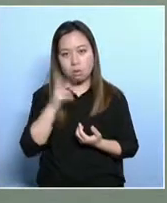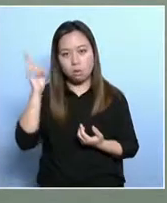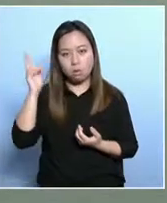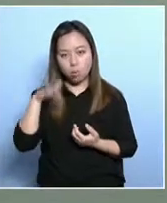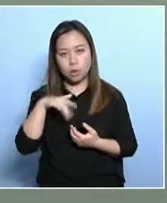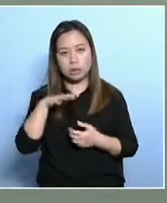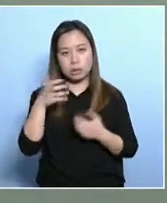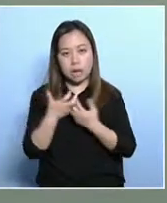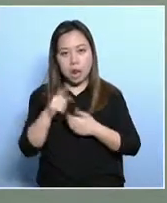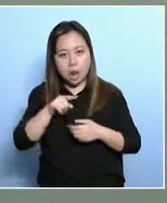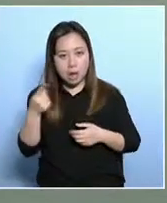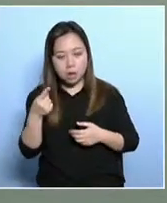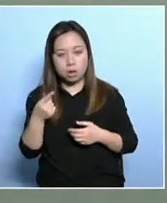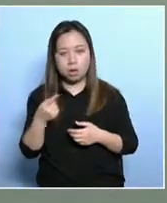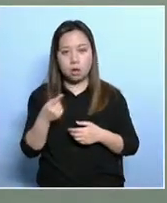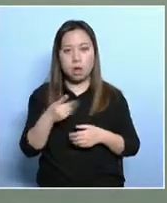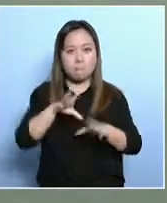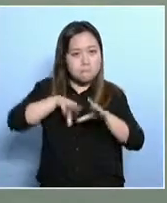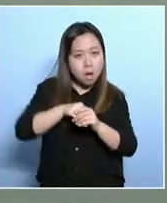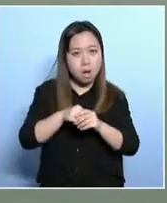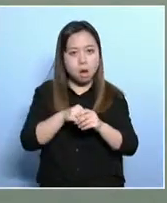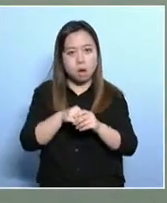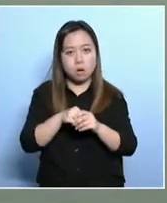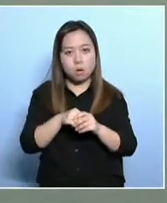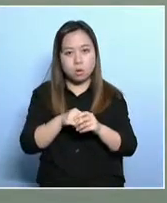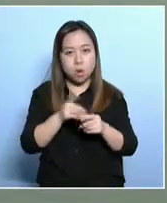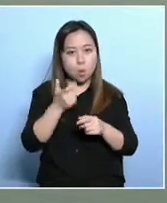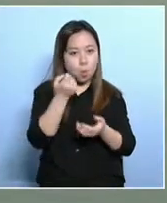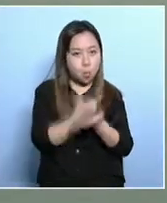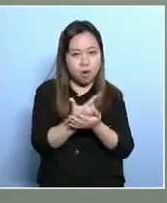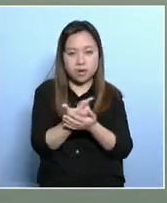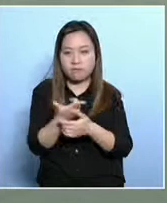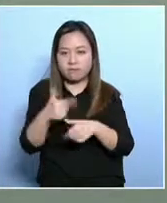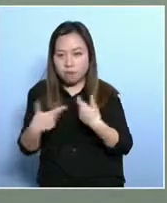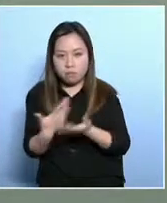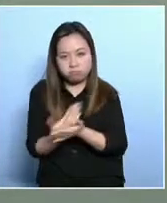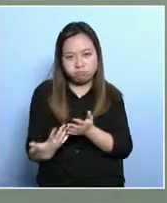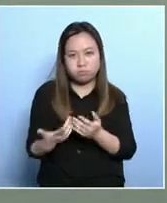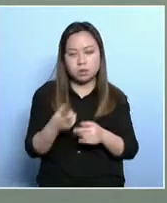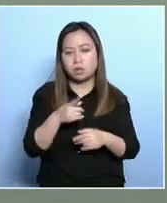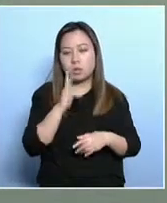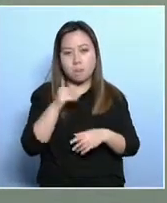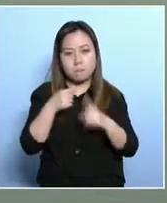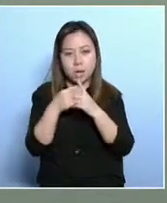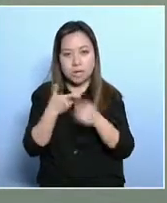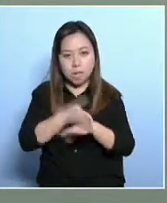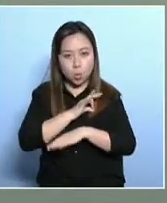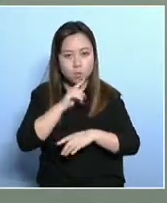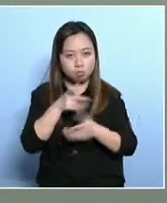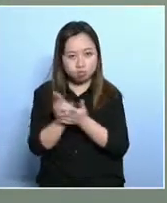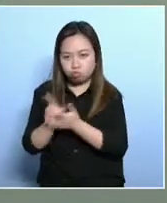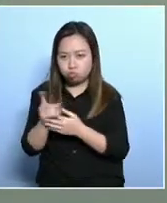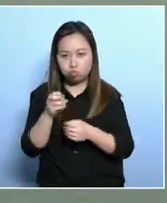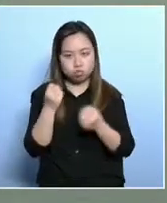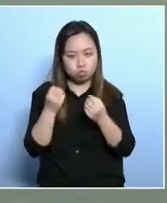very often in other countries, they use other measurements such as